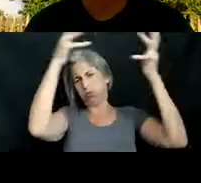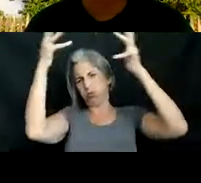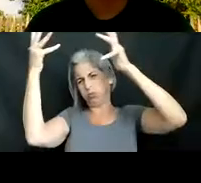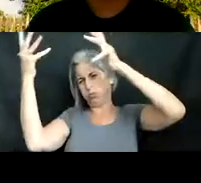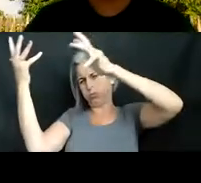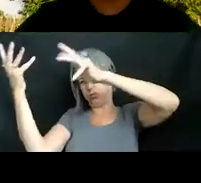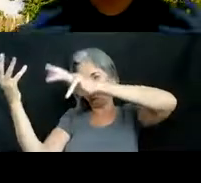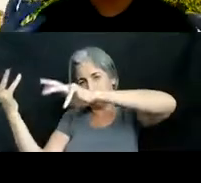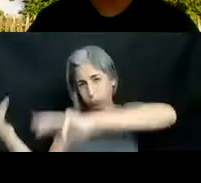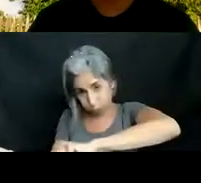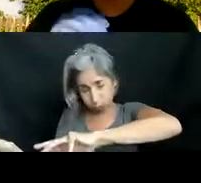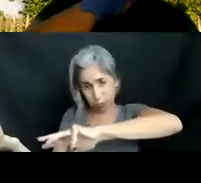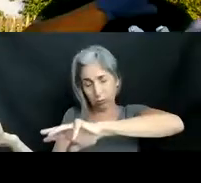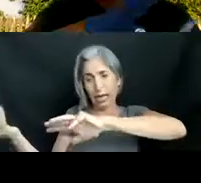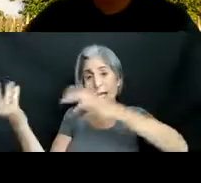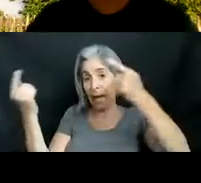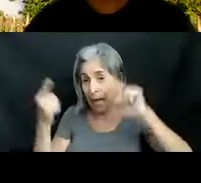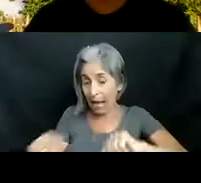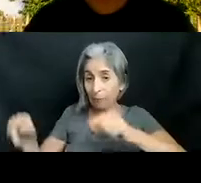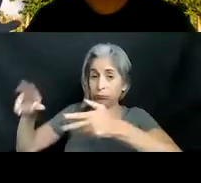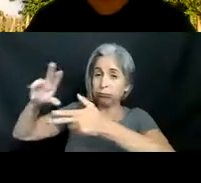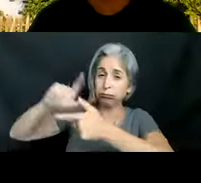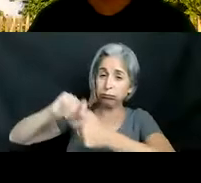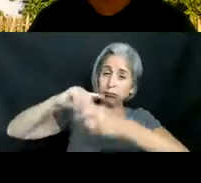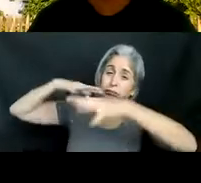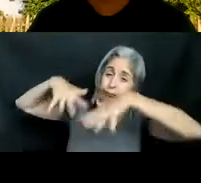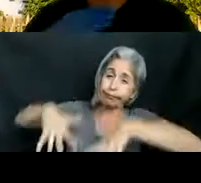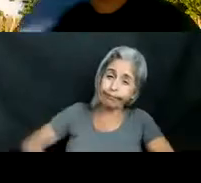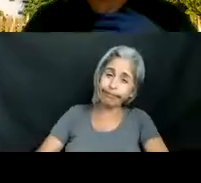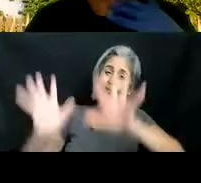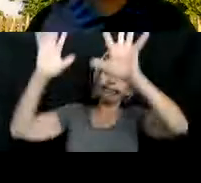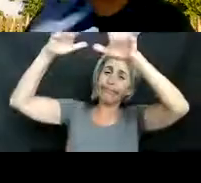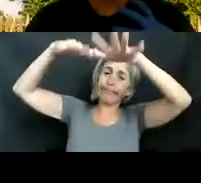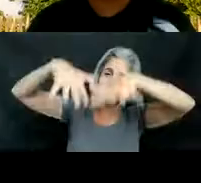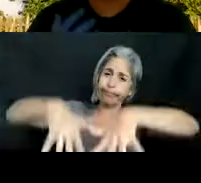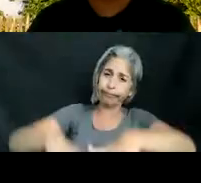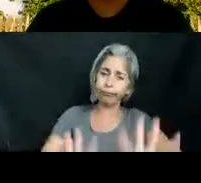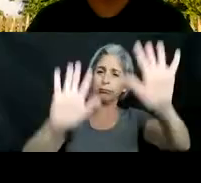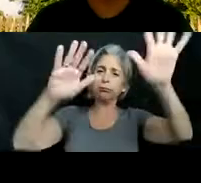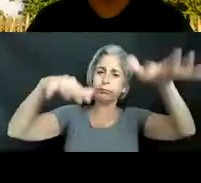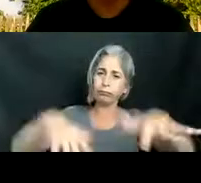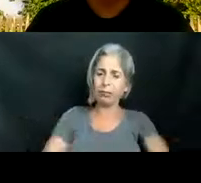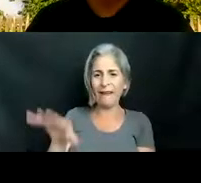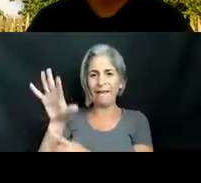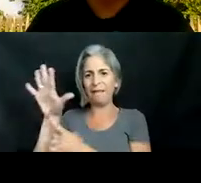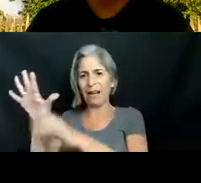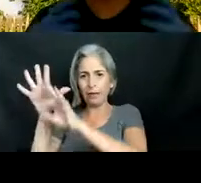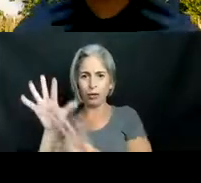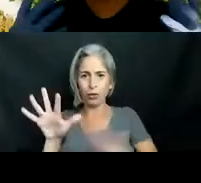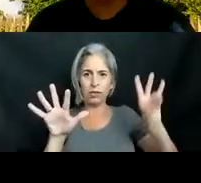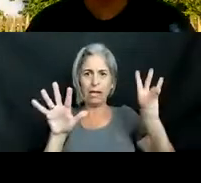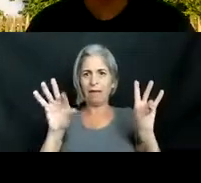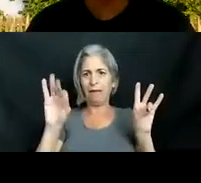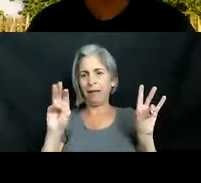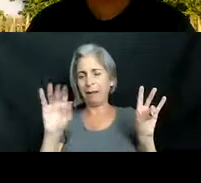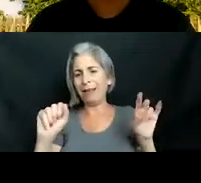aquariums so when it wrecked those aquariums it washed those lionfish into the sea and that's where those five to seven started um that is